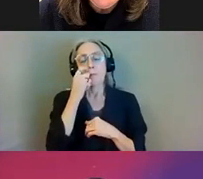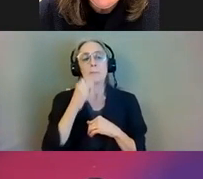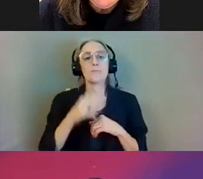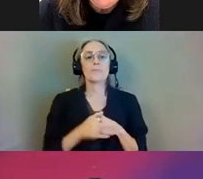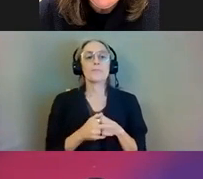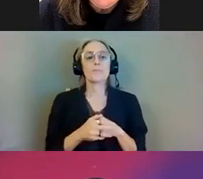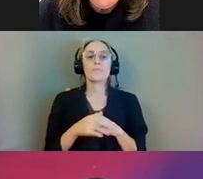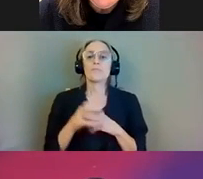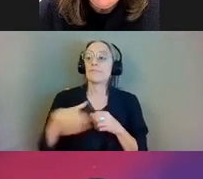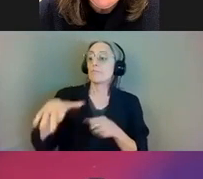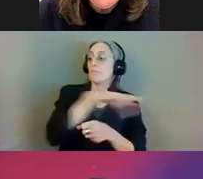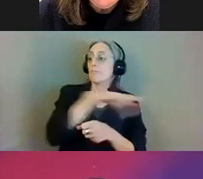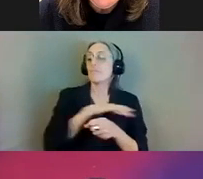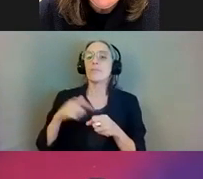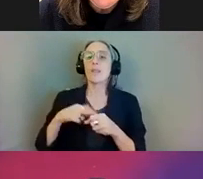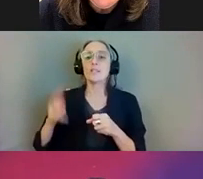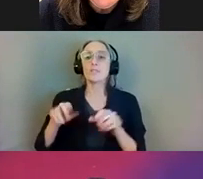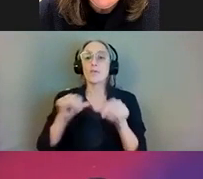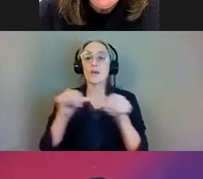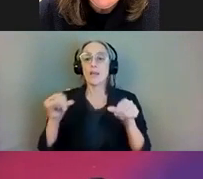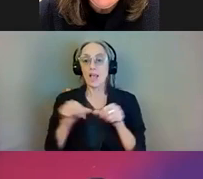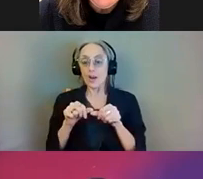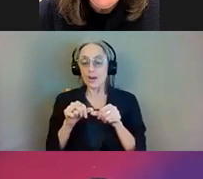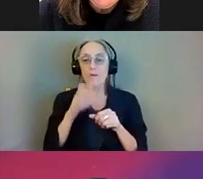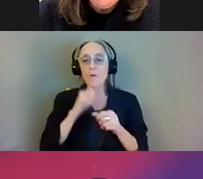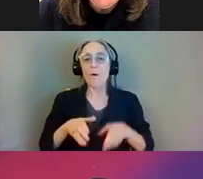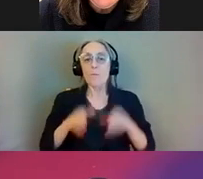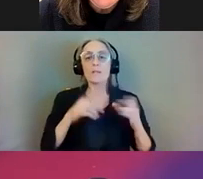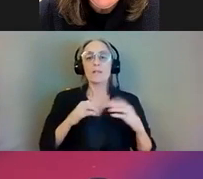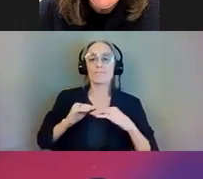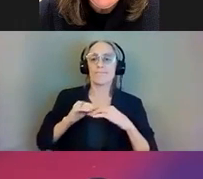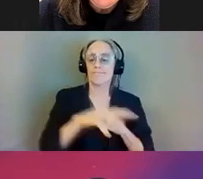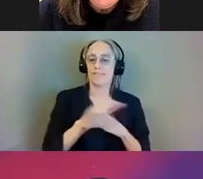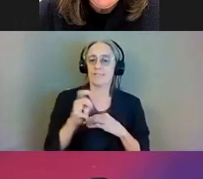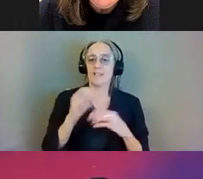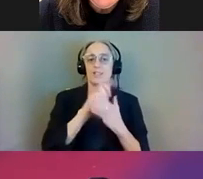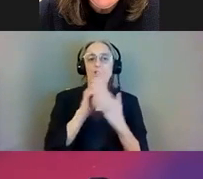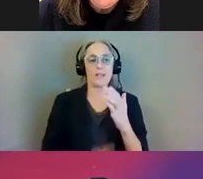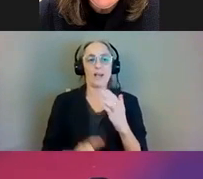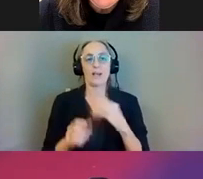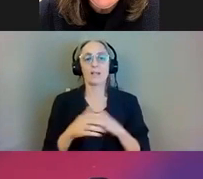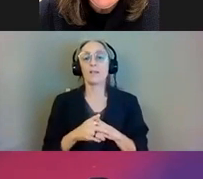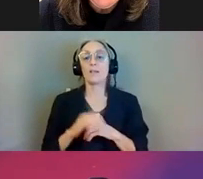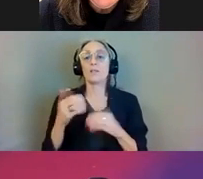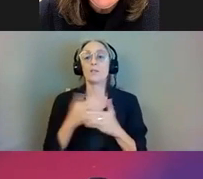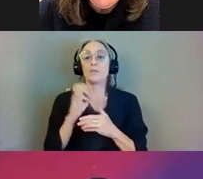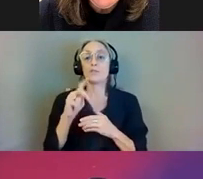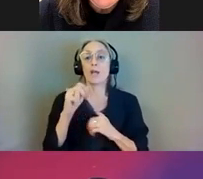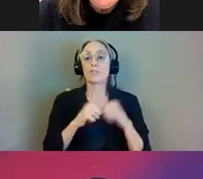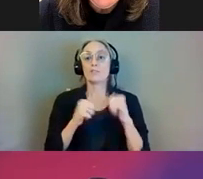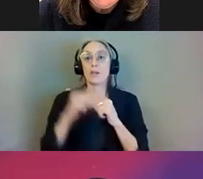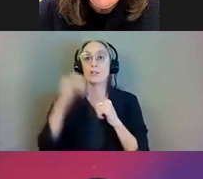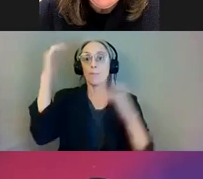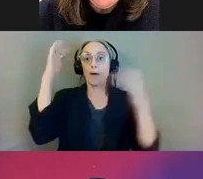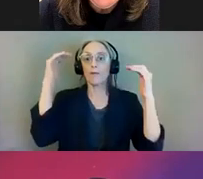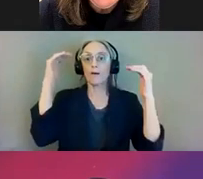and character of the surrounding historic district. The station design takes advantage of the increased height provided by the new track structure and